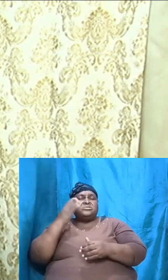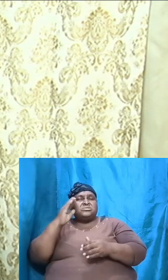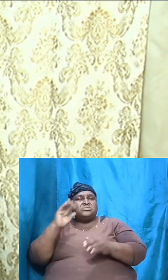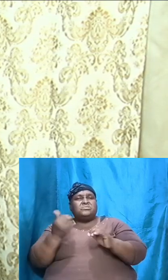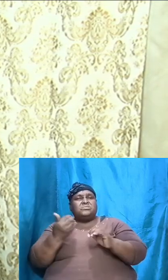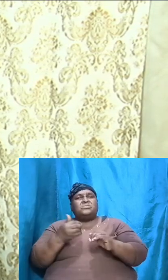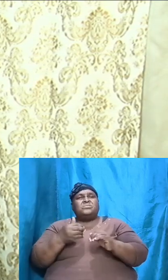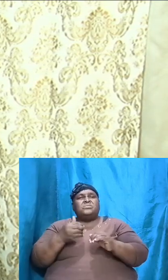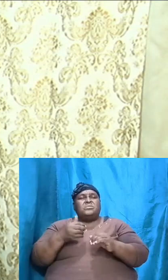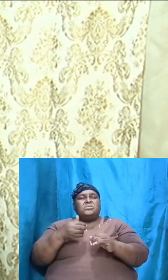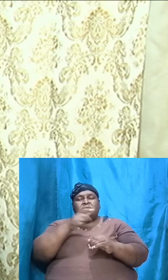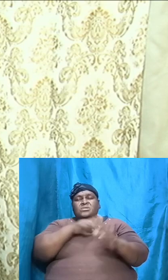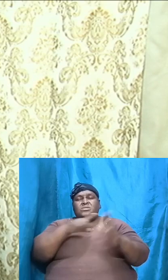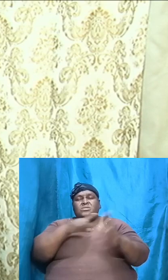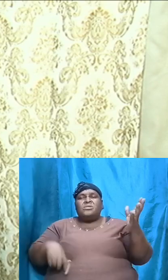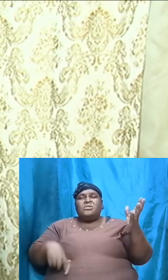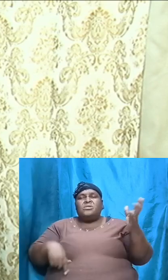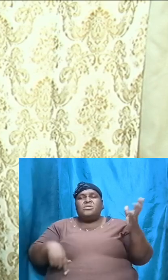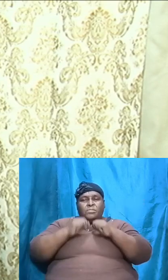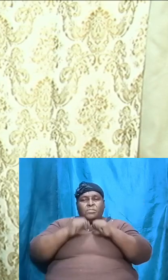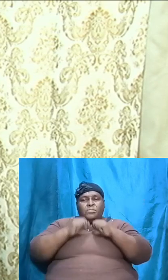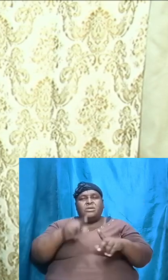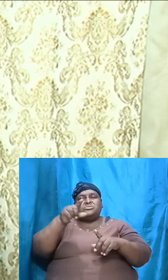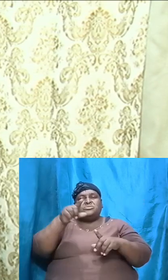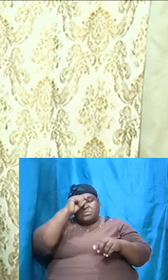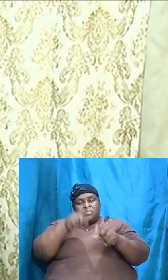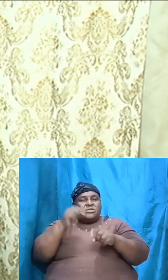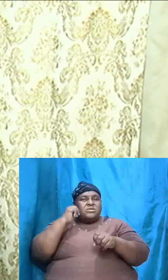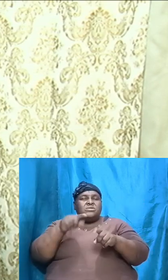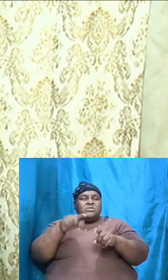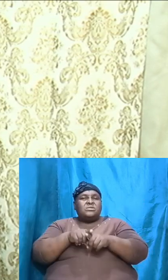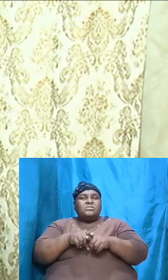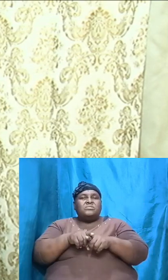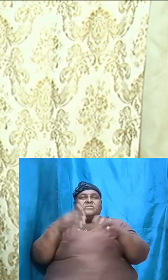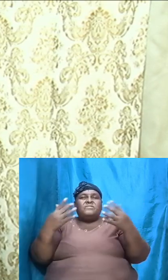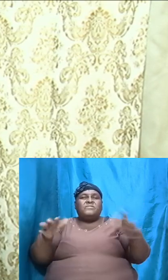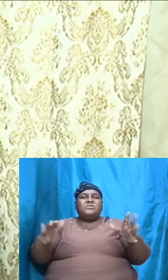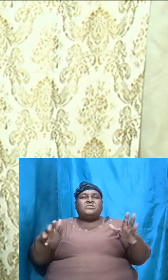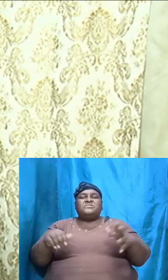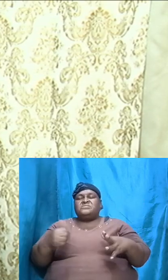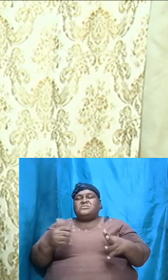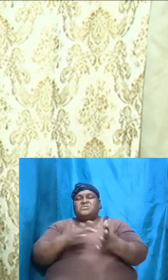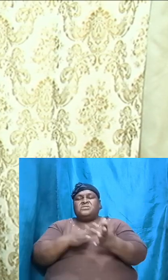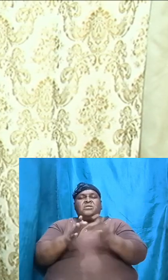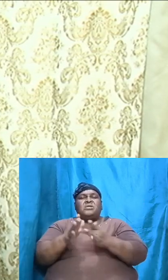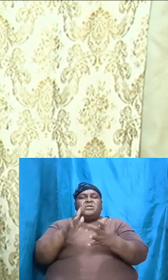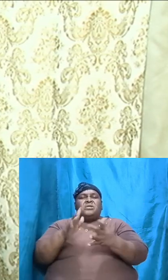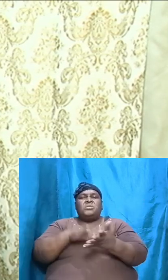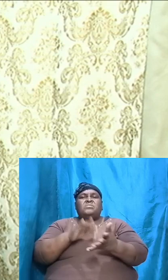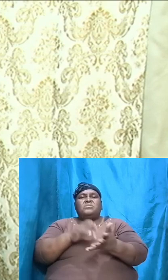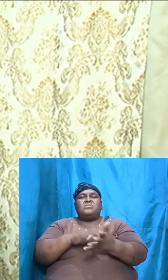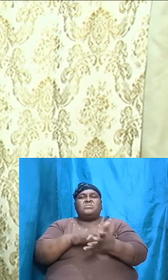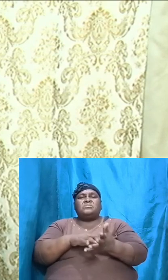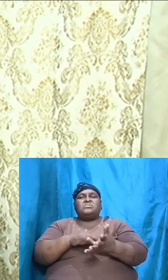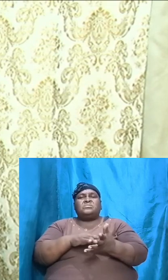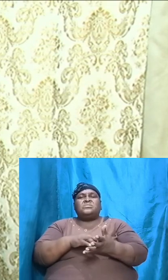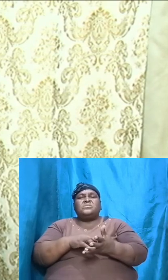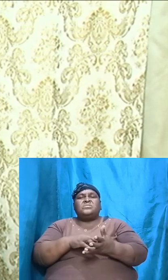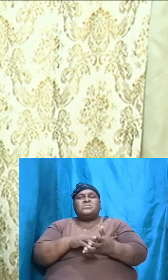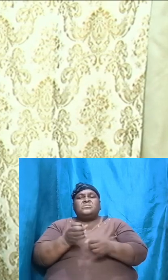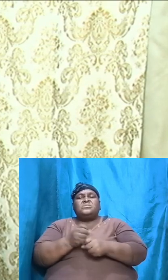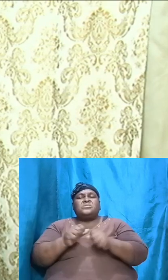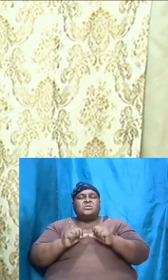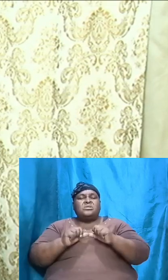bless you brothers and sisters we have come to the end of another Bible study God's willing next week we pick up and